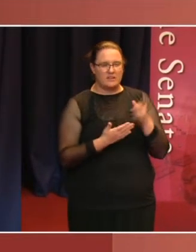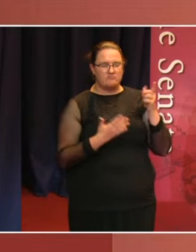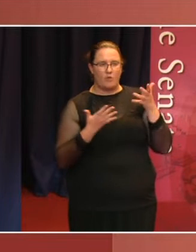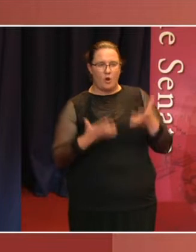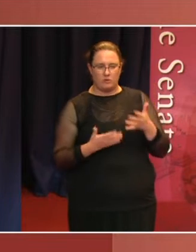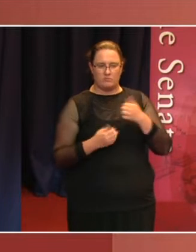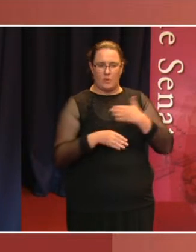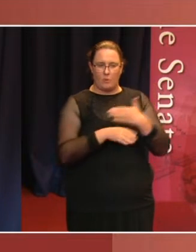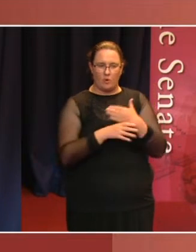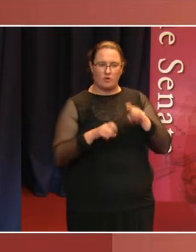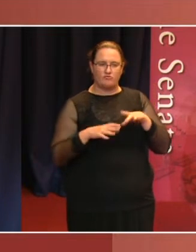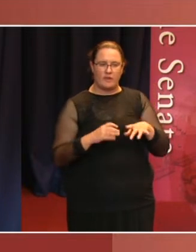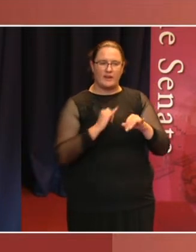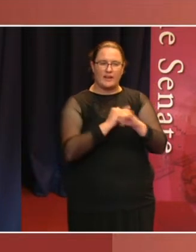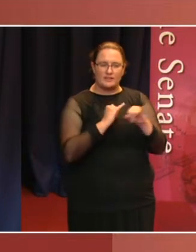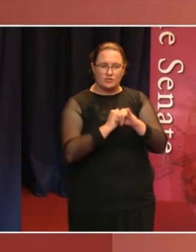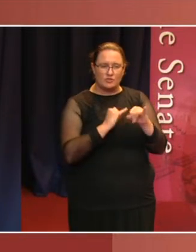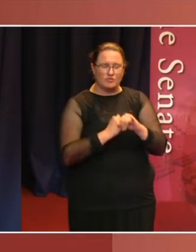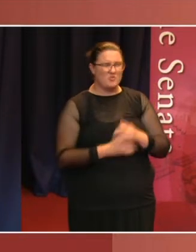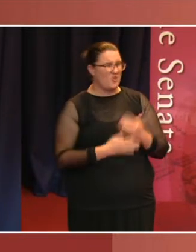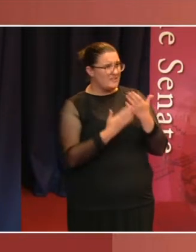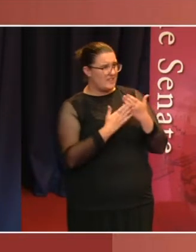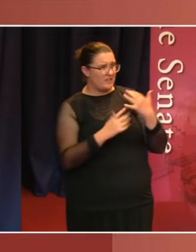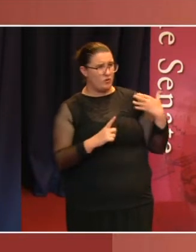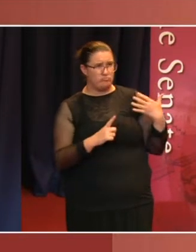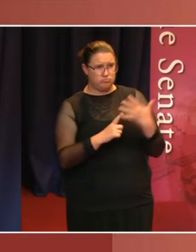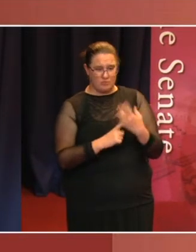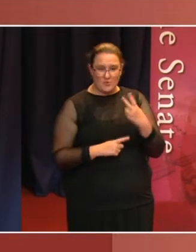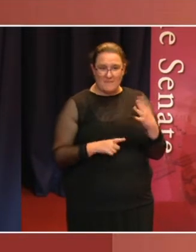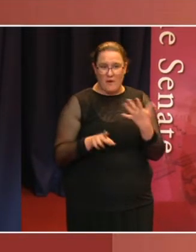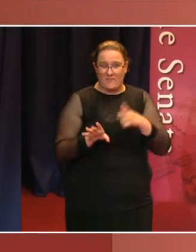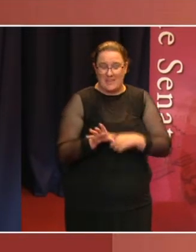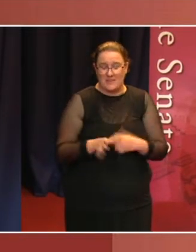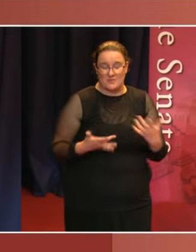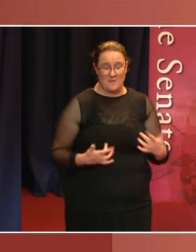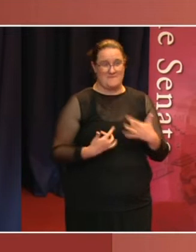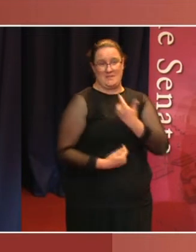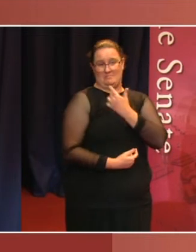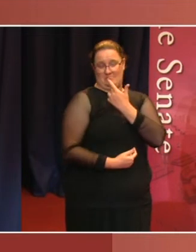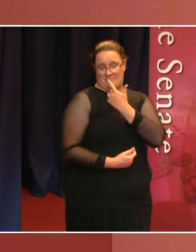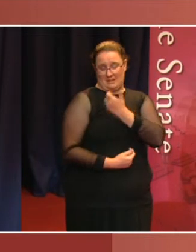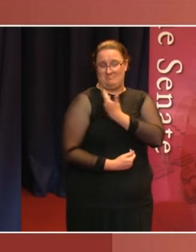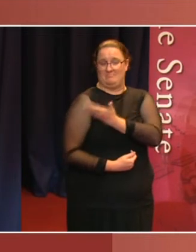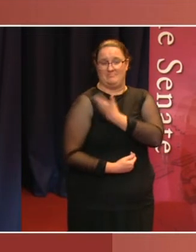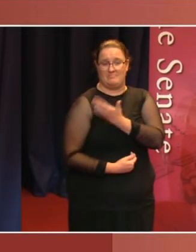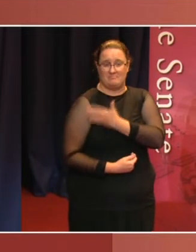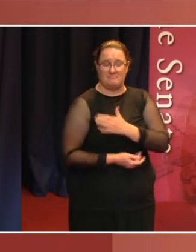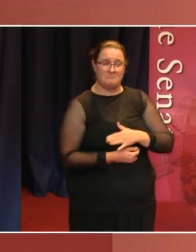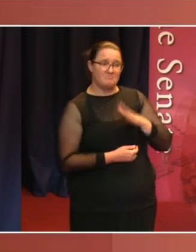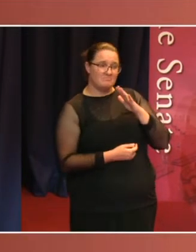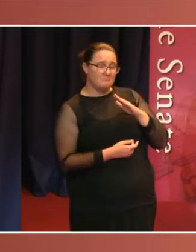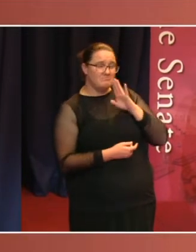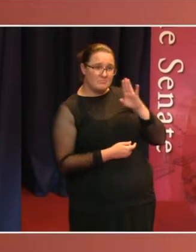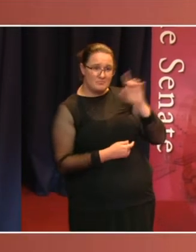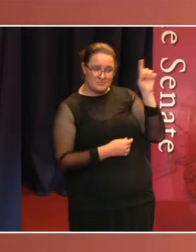the best part of 20 or 25 years. So, it is a particular honour to be part of this lecture